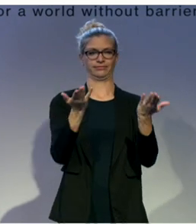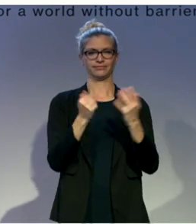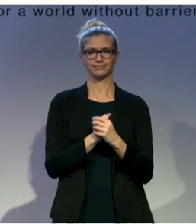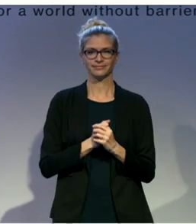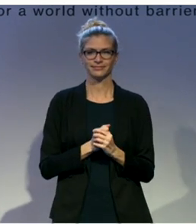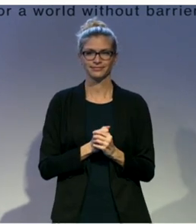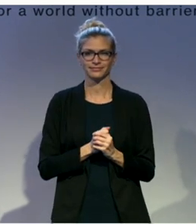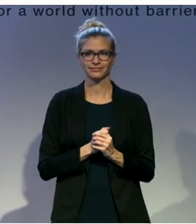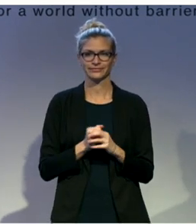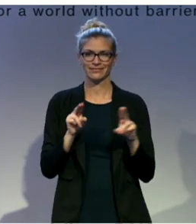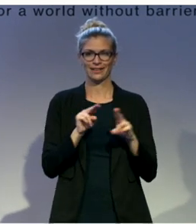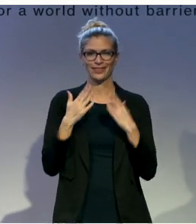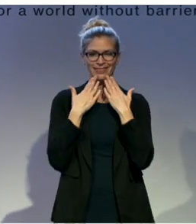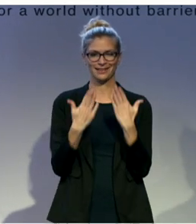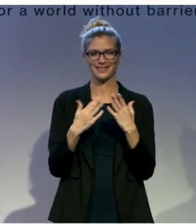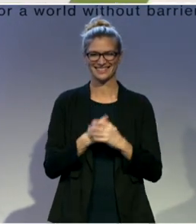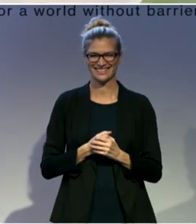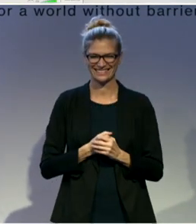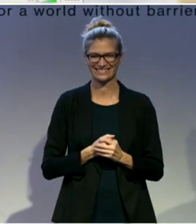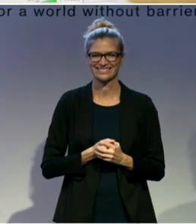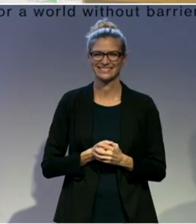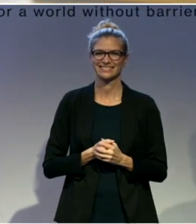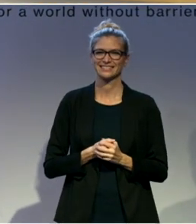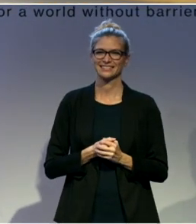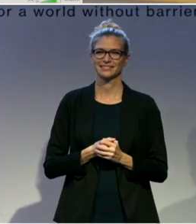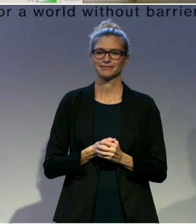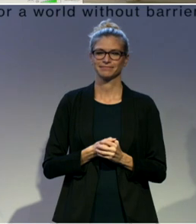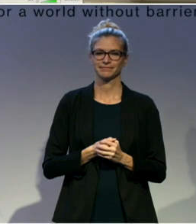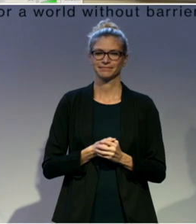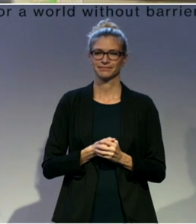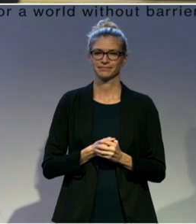Oh, thank you. There's a video about our work.